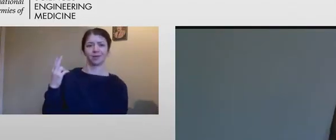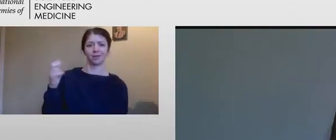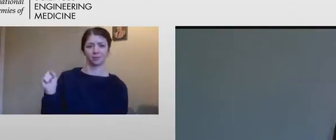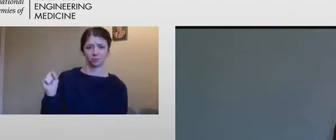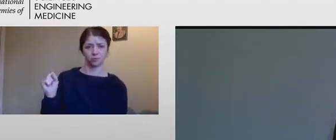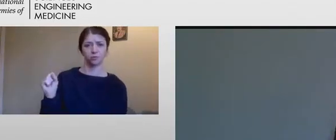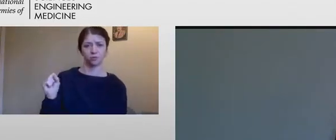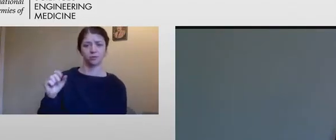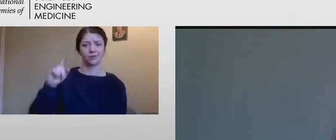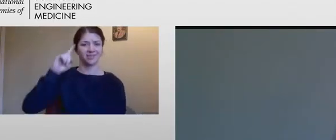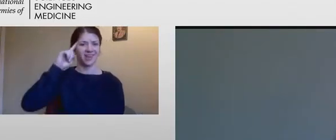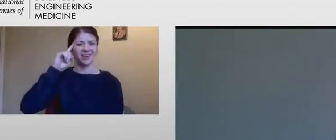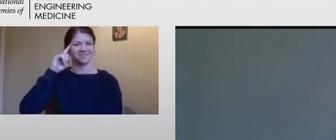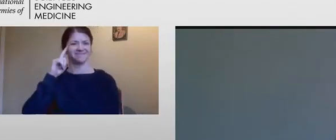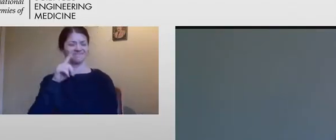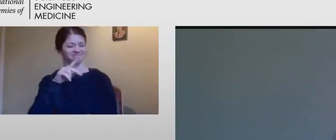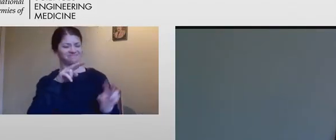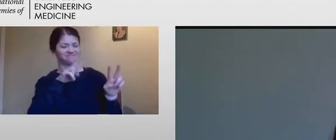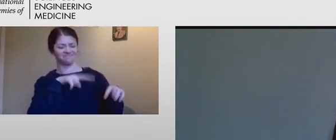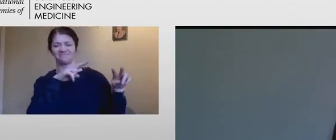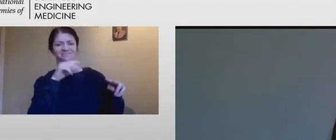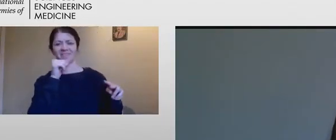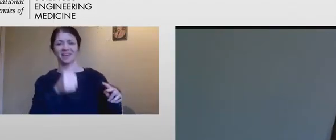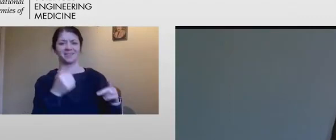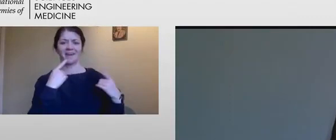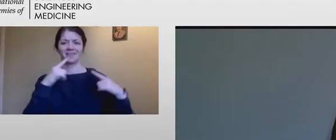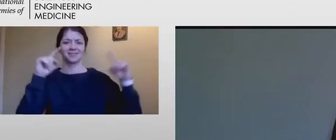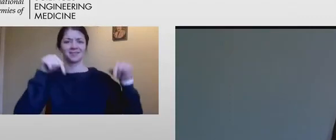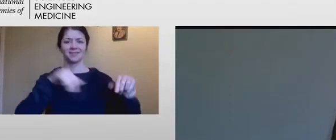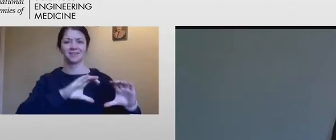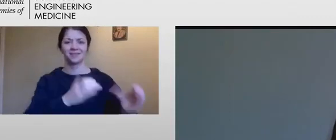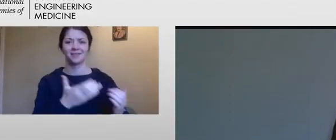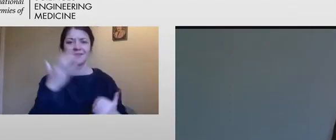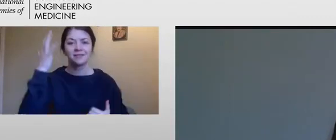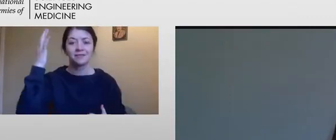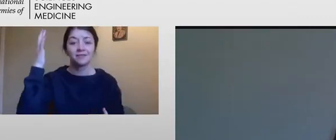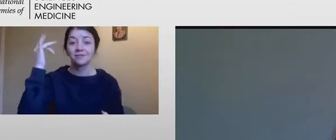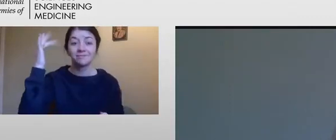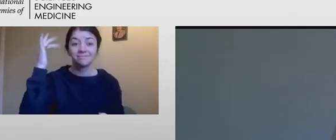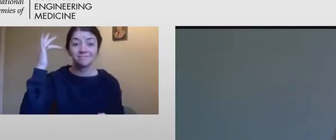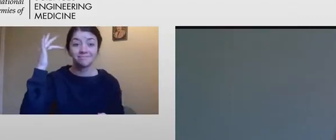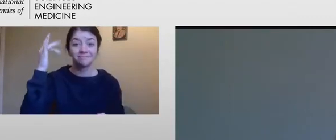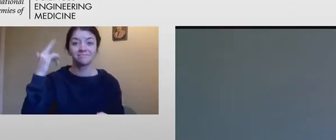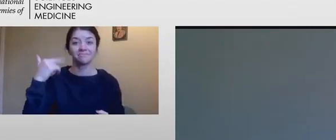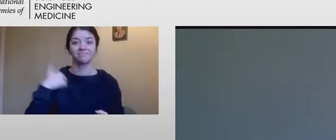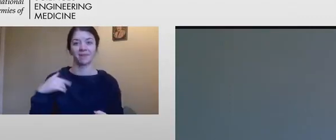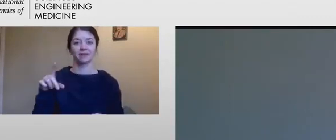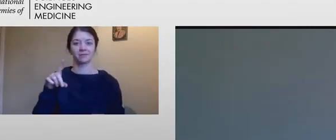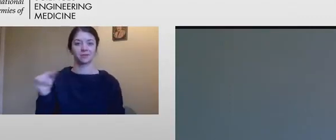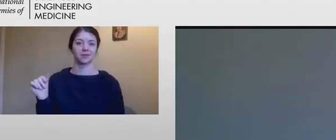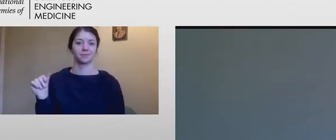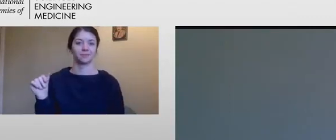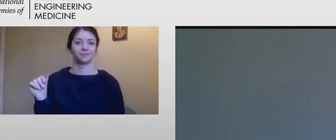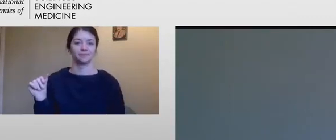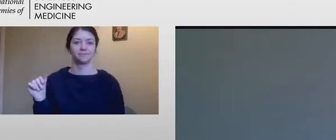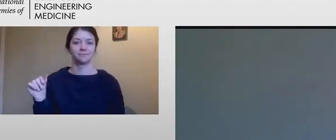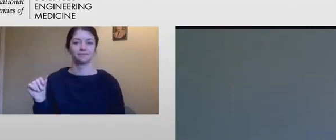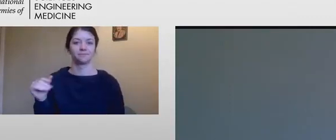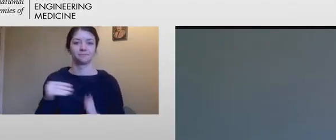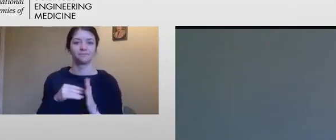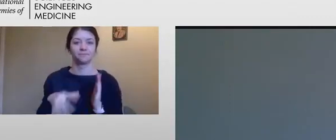thought that I wouldn't do well in his class because I was a disabled student.